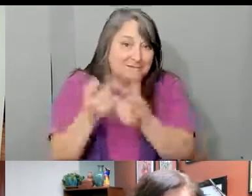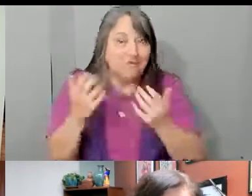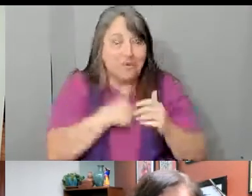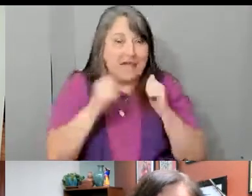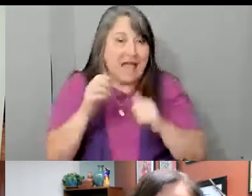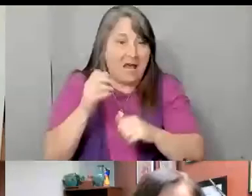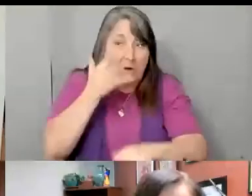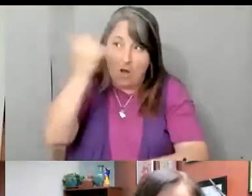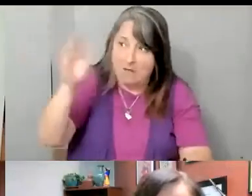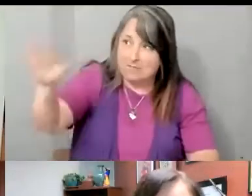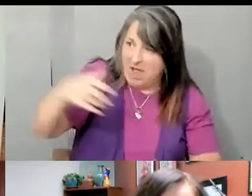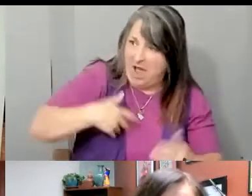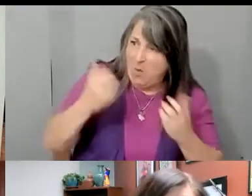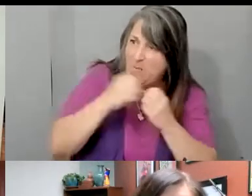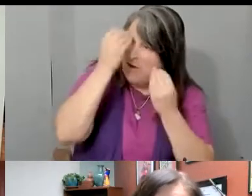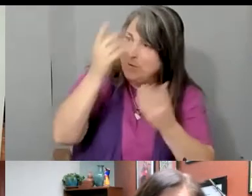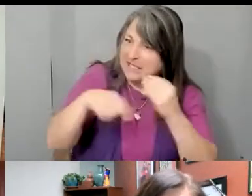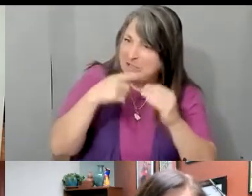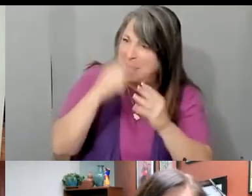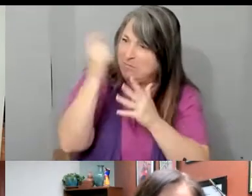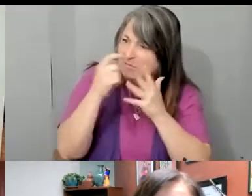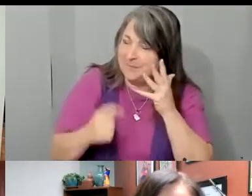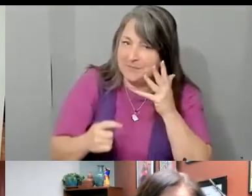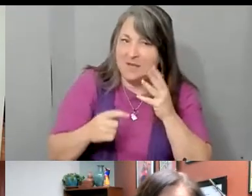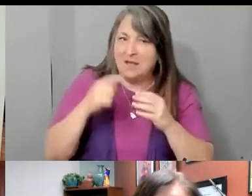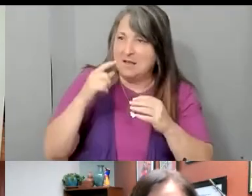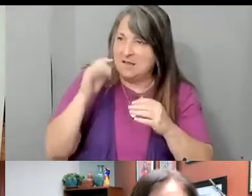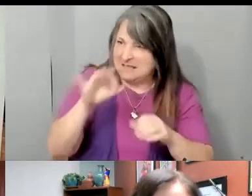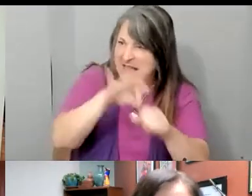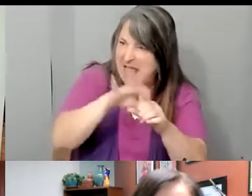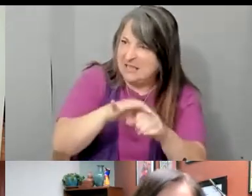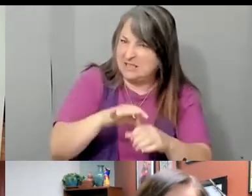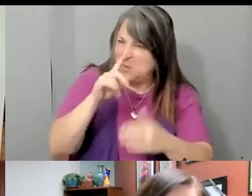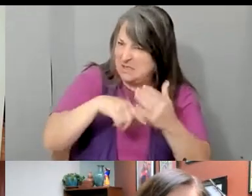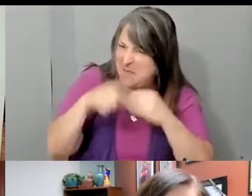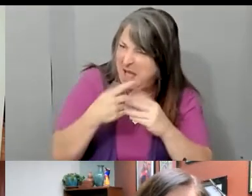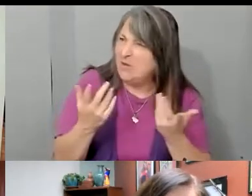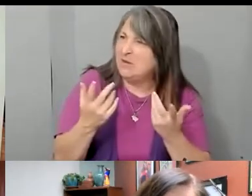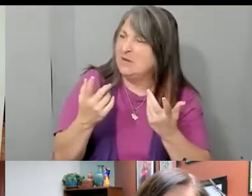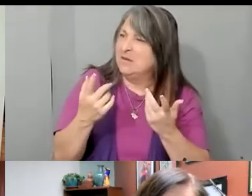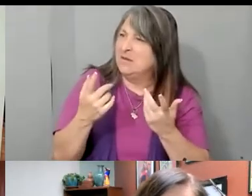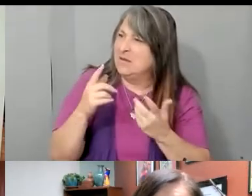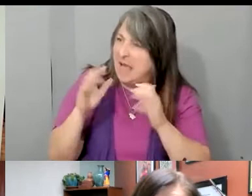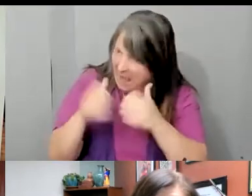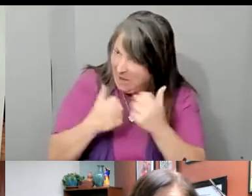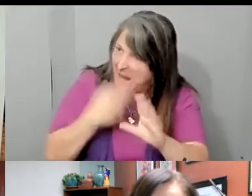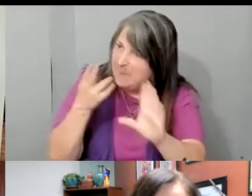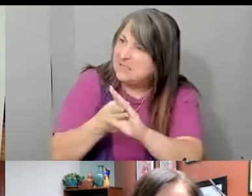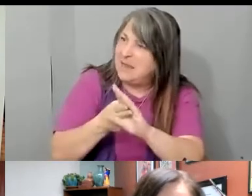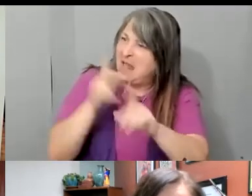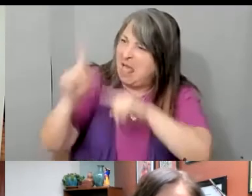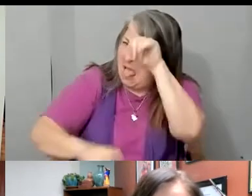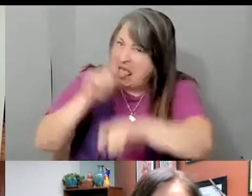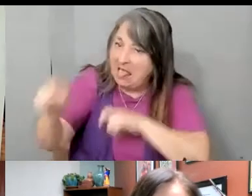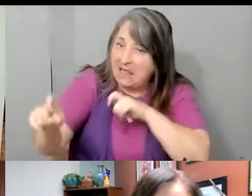sobre esto, verdad, sobre esta elección. ¿De qué se trata? ¿Cómo puedo participar? Y es muy importante que nosotros estemos disponibles para